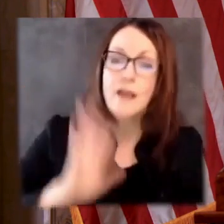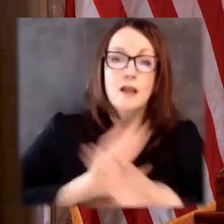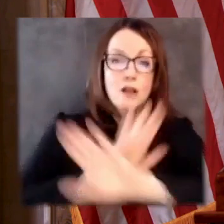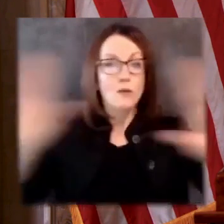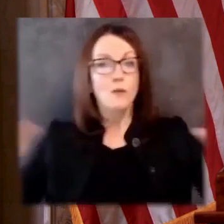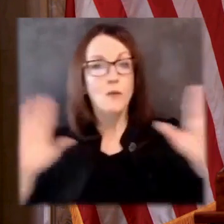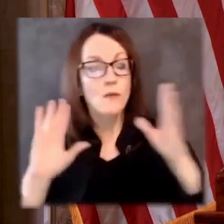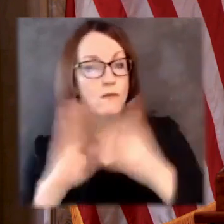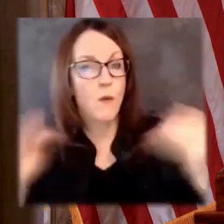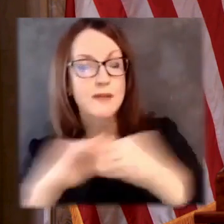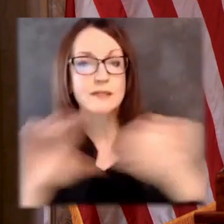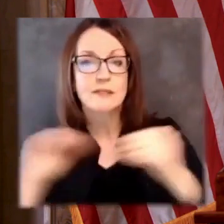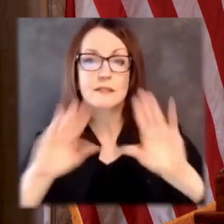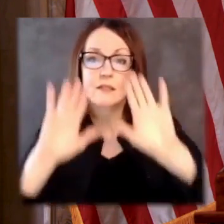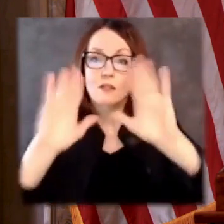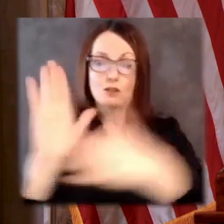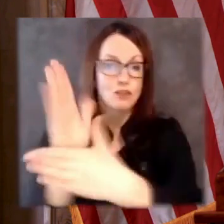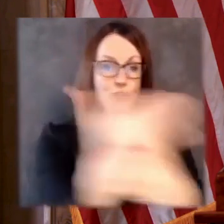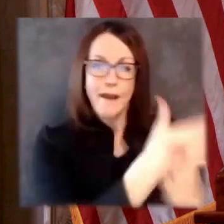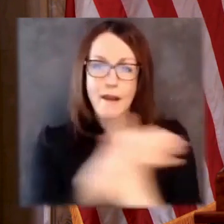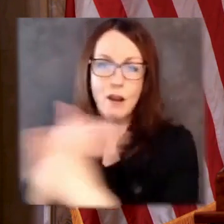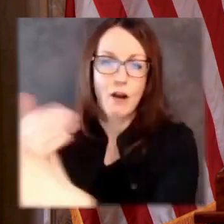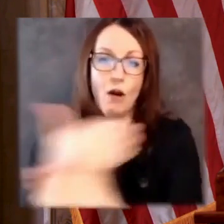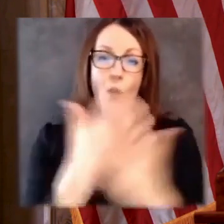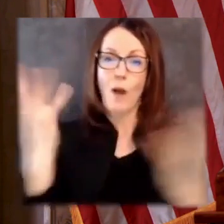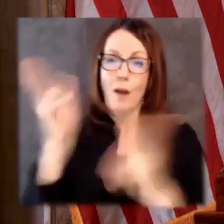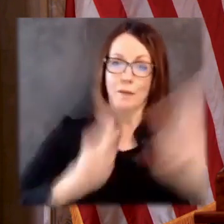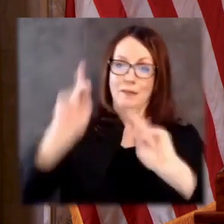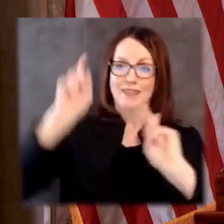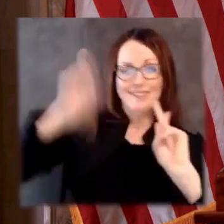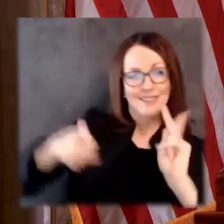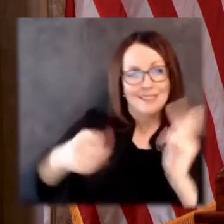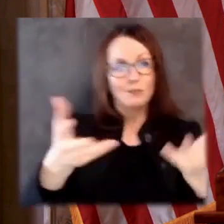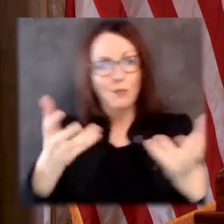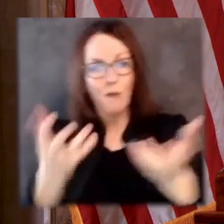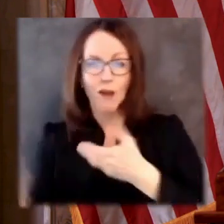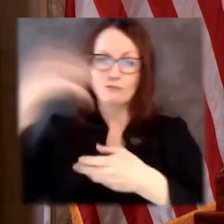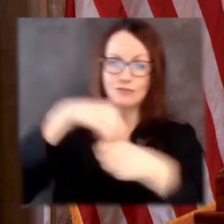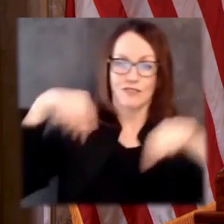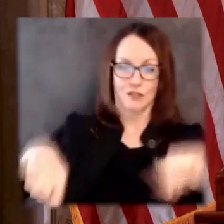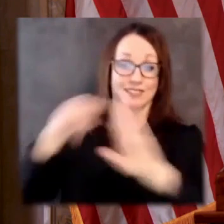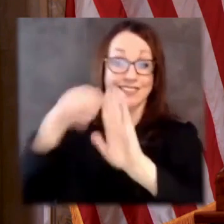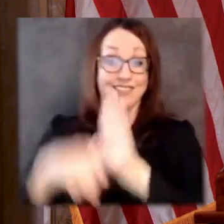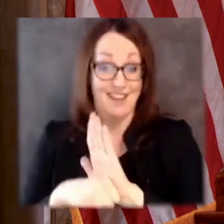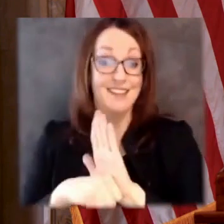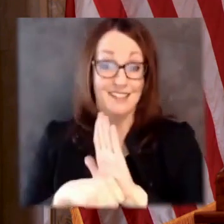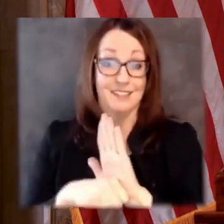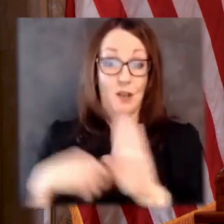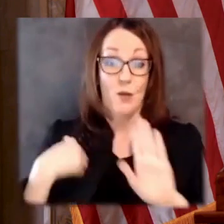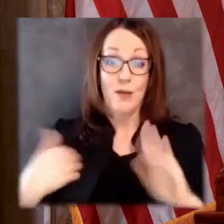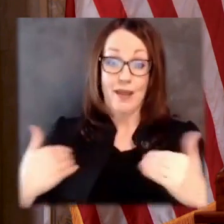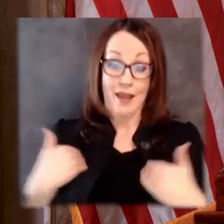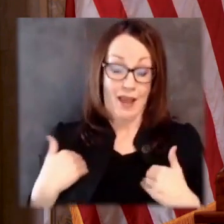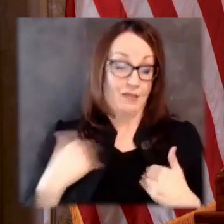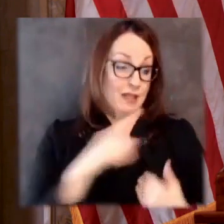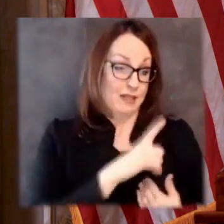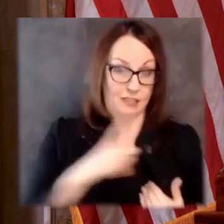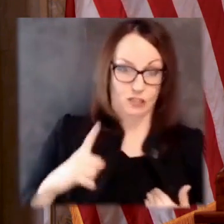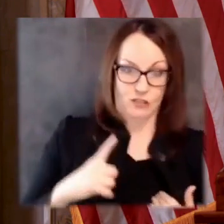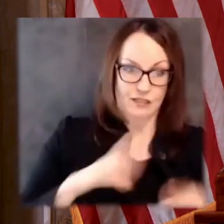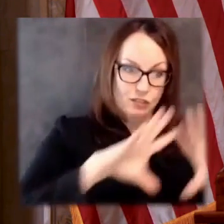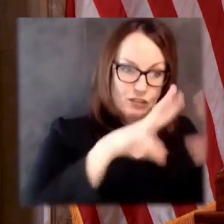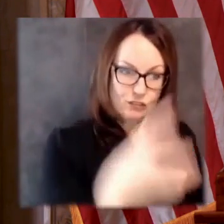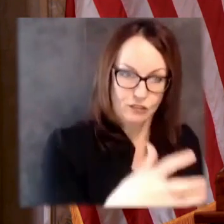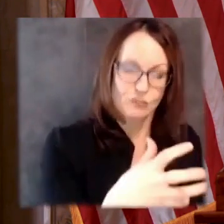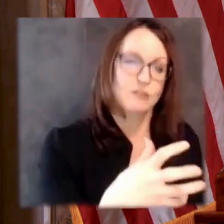candidate can win. Folks, that's just common sense. So, tonight, I'm announcing that